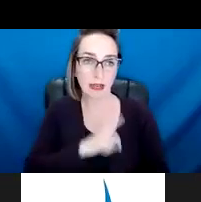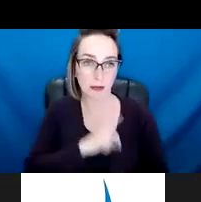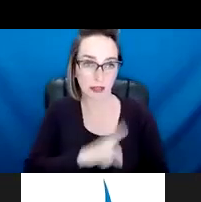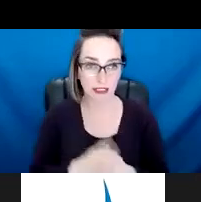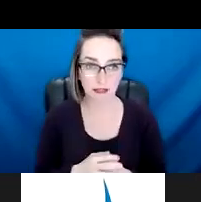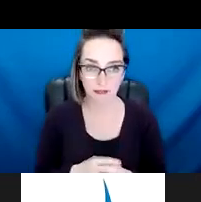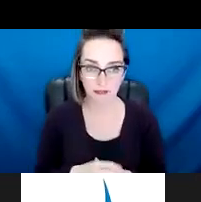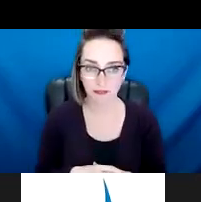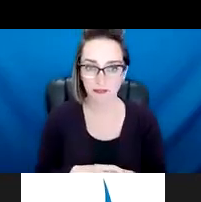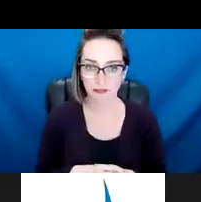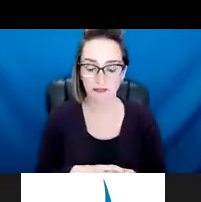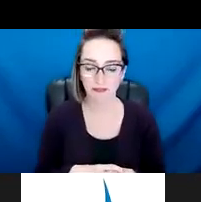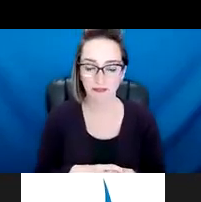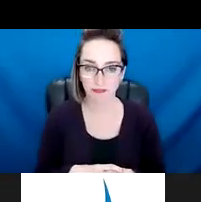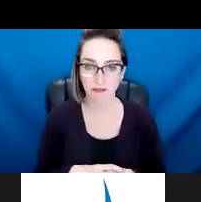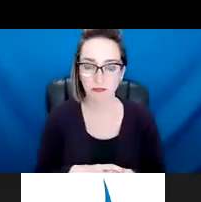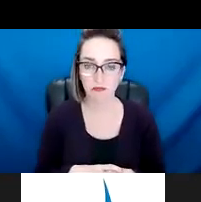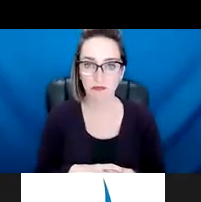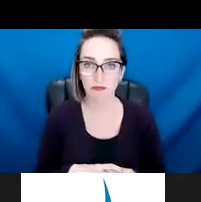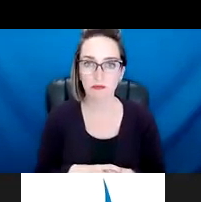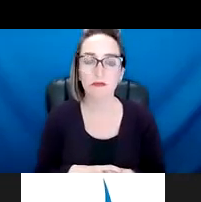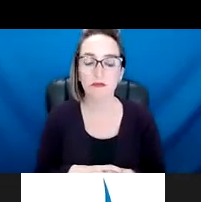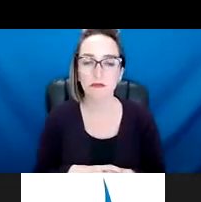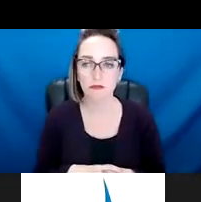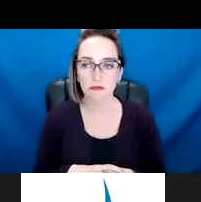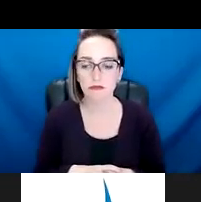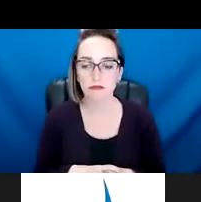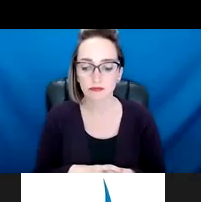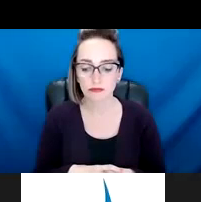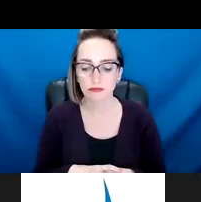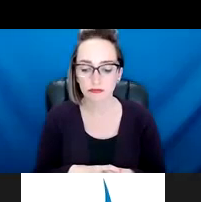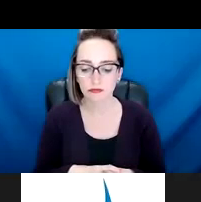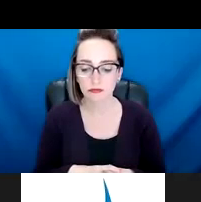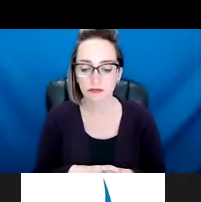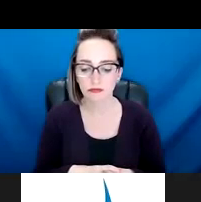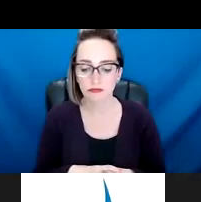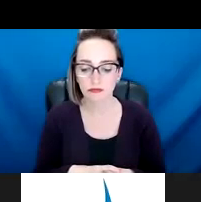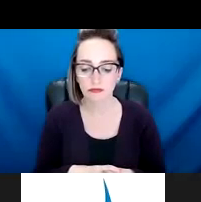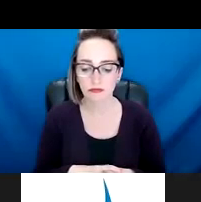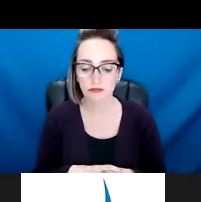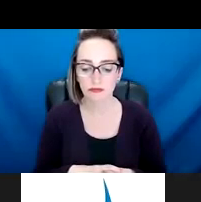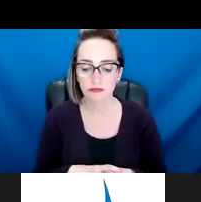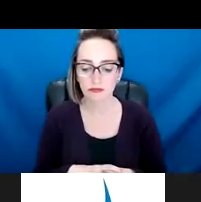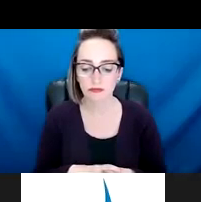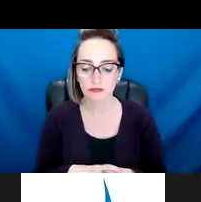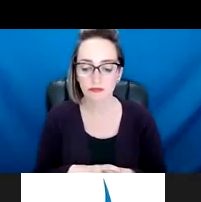So along with this ability to hire, we've really taken